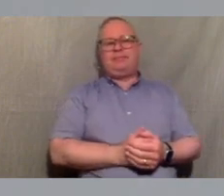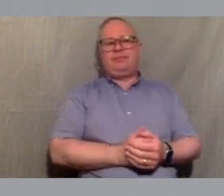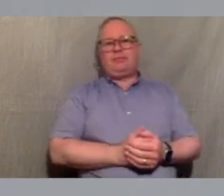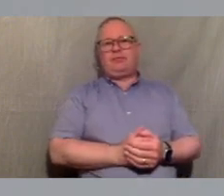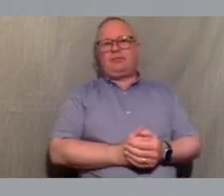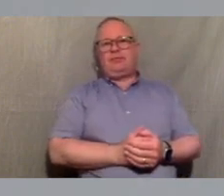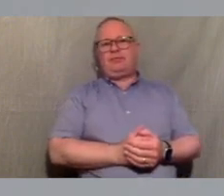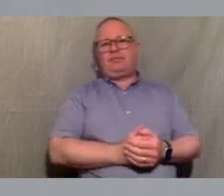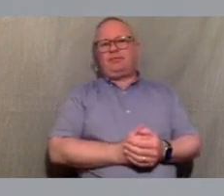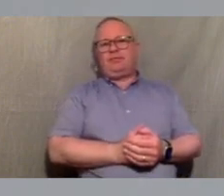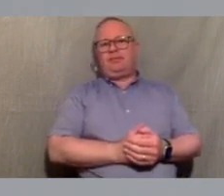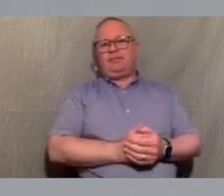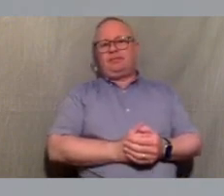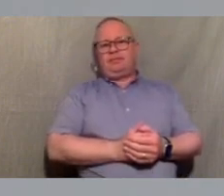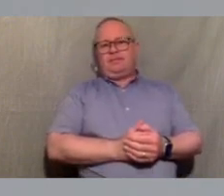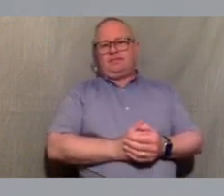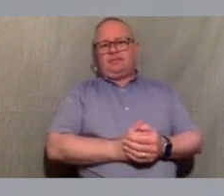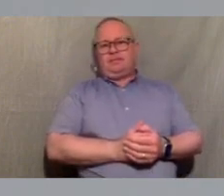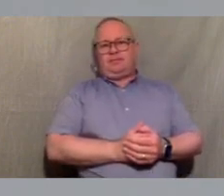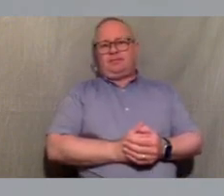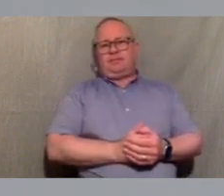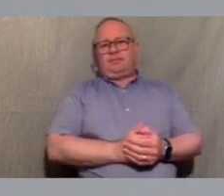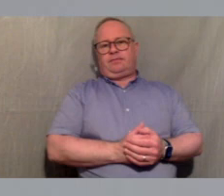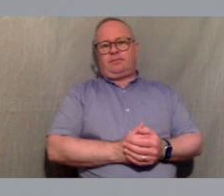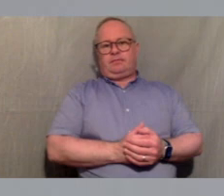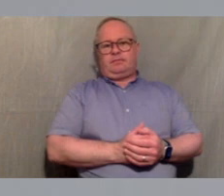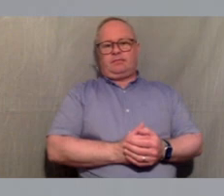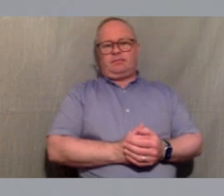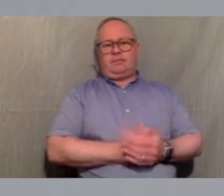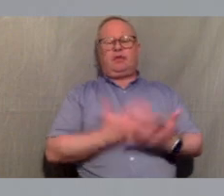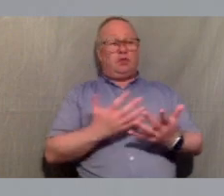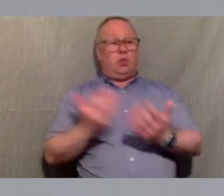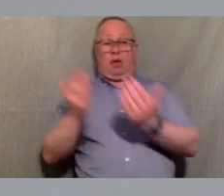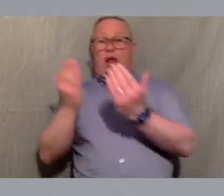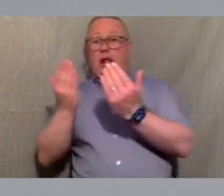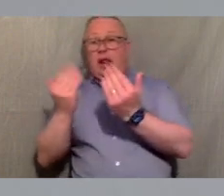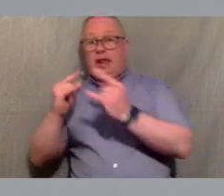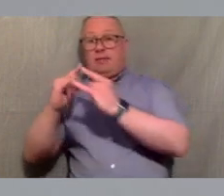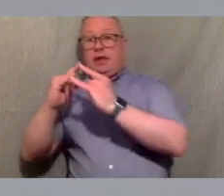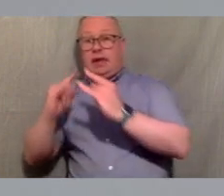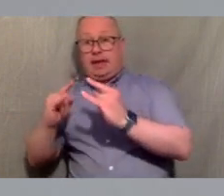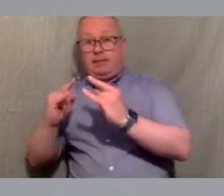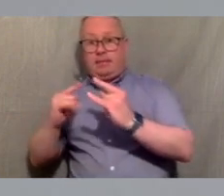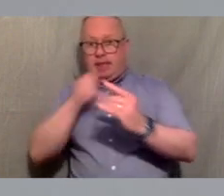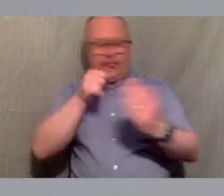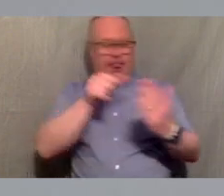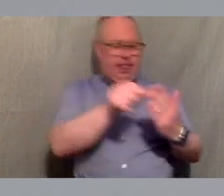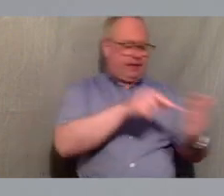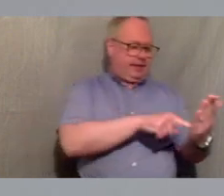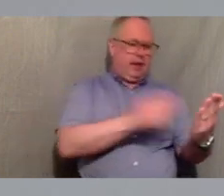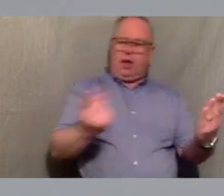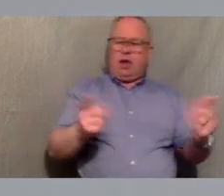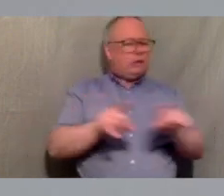i think one of the one of the key alignments between climate camp and and the values in this letter is that we are guided by